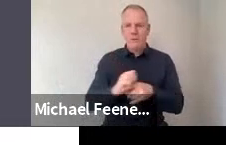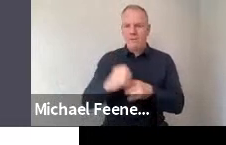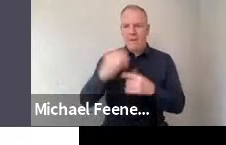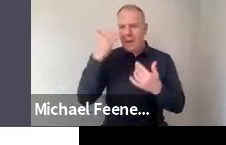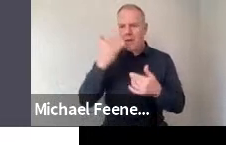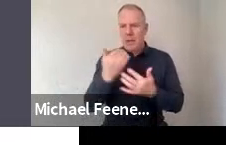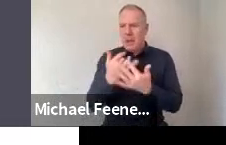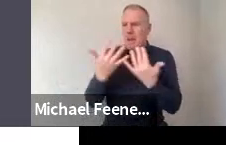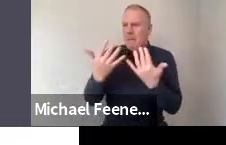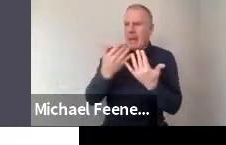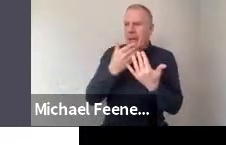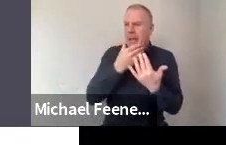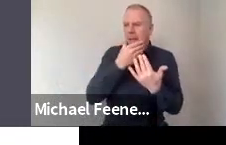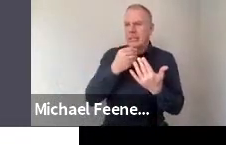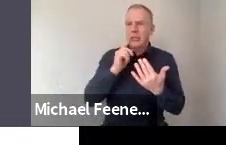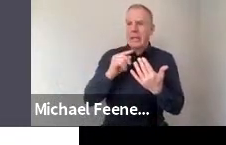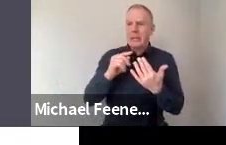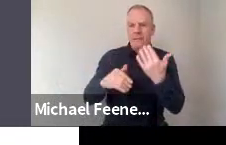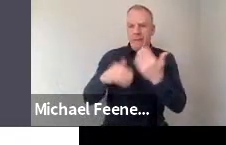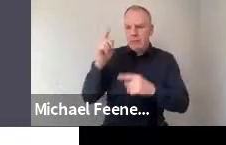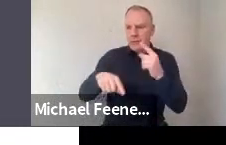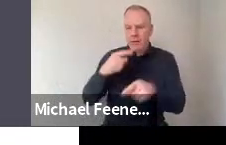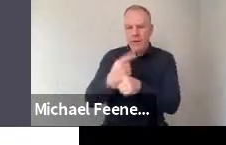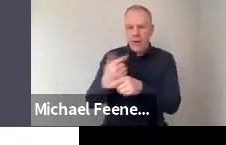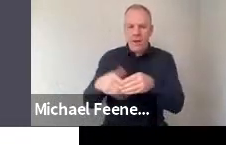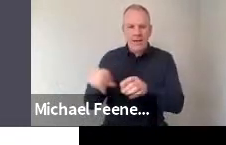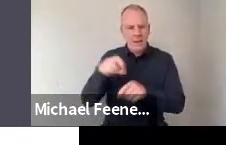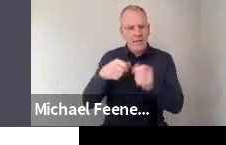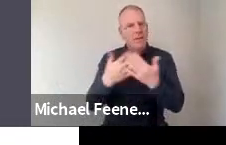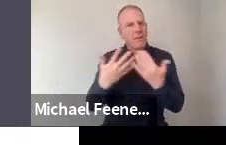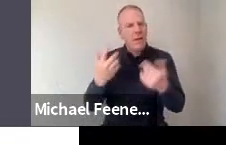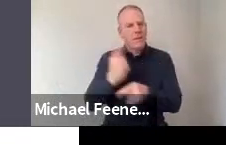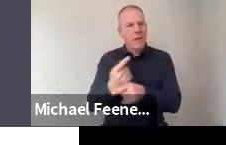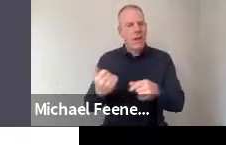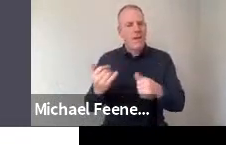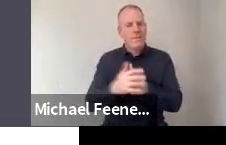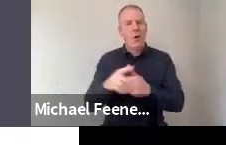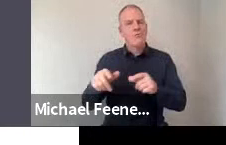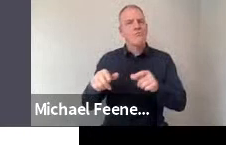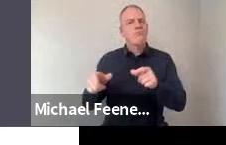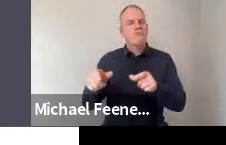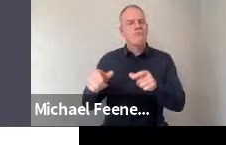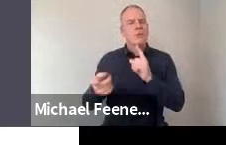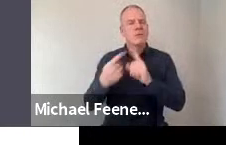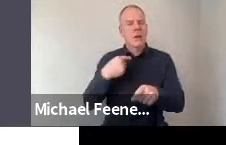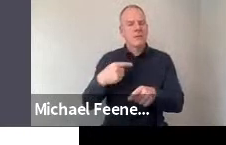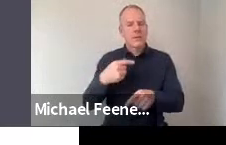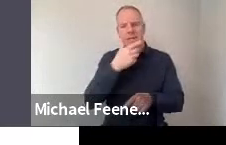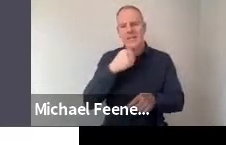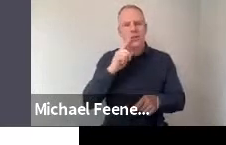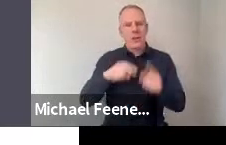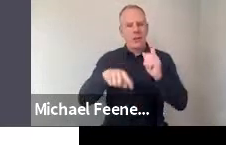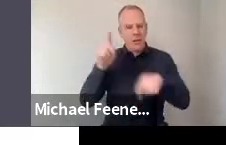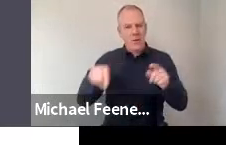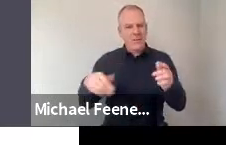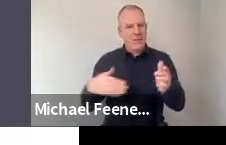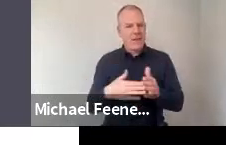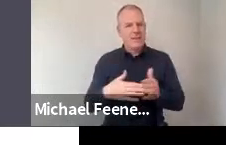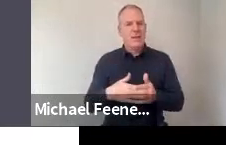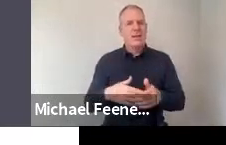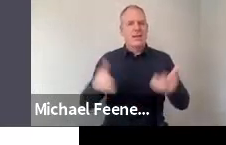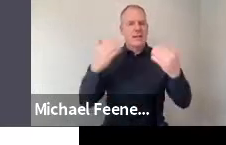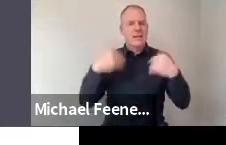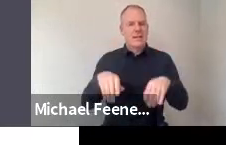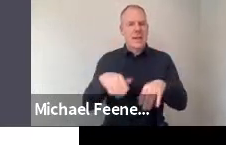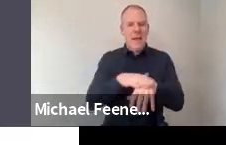it. So that came up a lot in the response to, we need more gender diversity in science. And similarly on, we need more